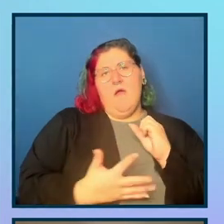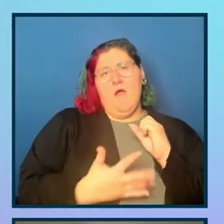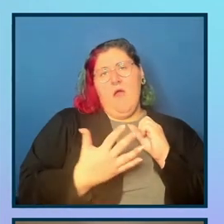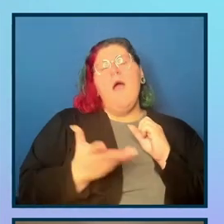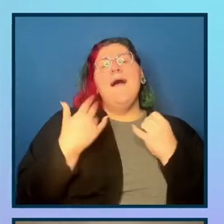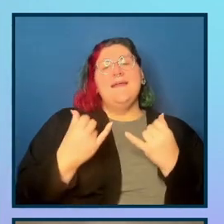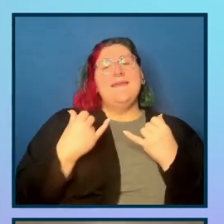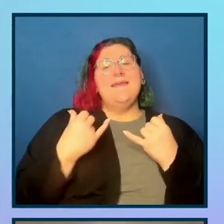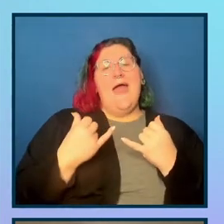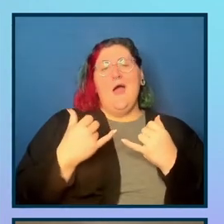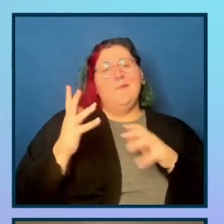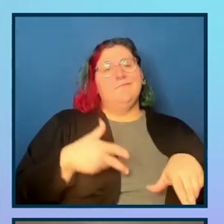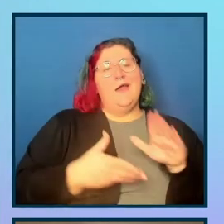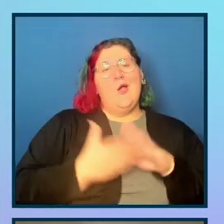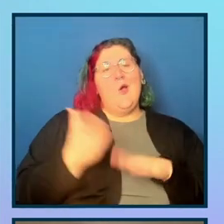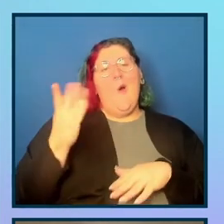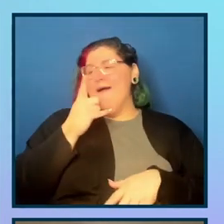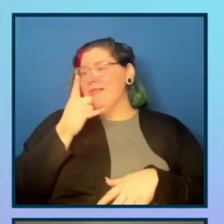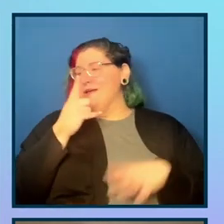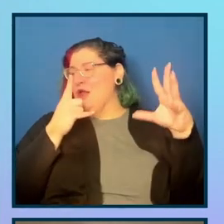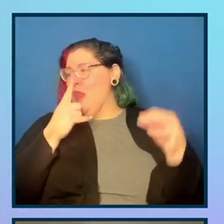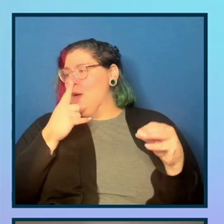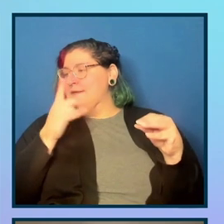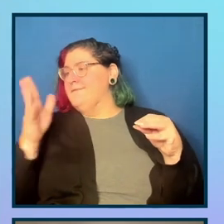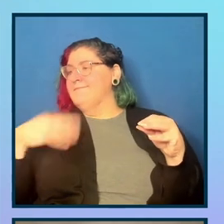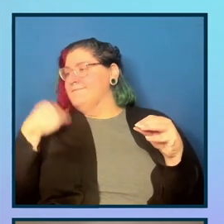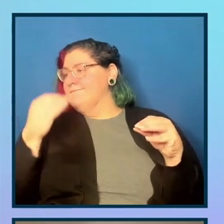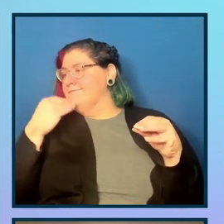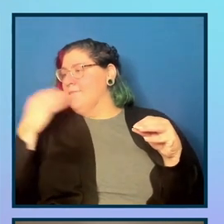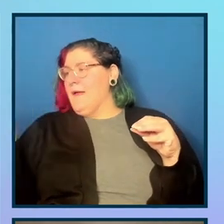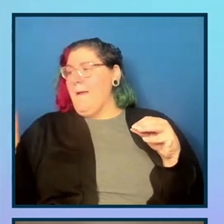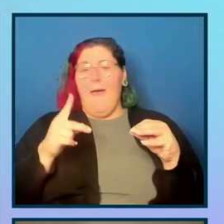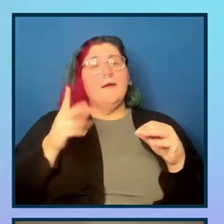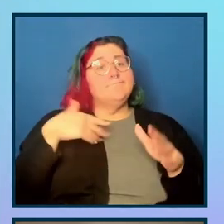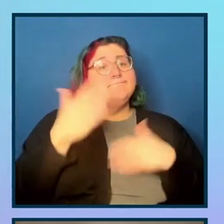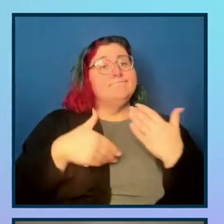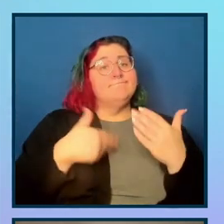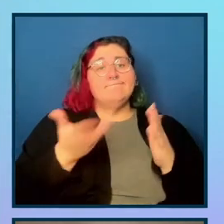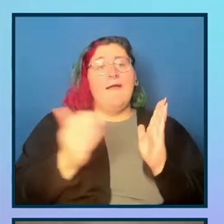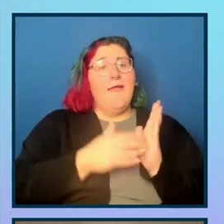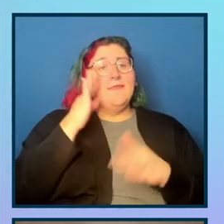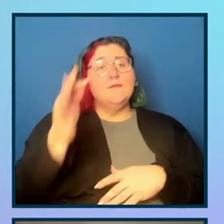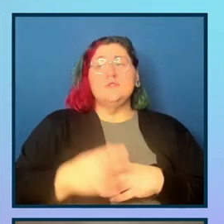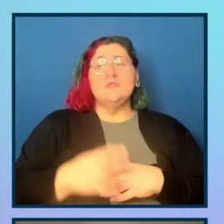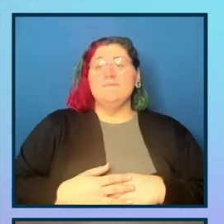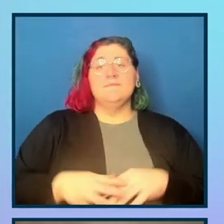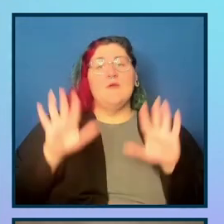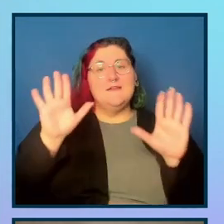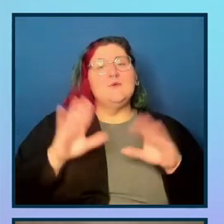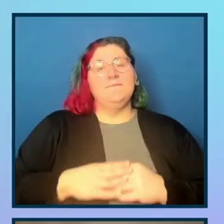now I can go have lunch, close my browser and come back and I can actually resume this testing in the future. So that's pretty great.